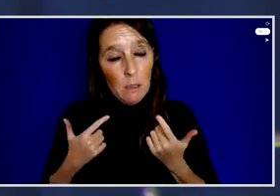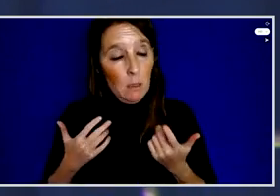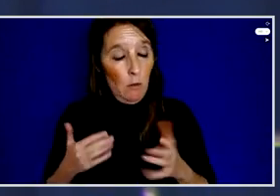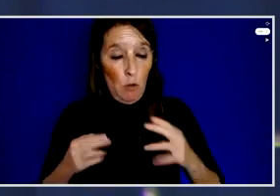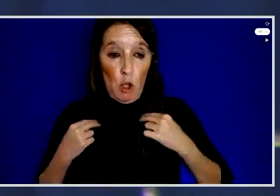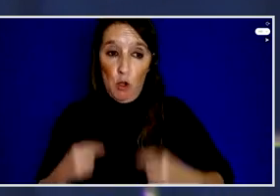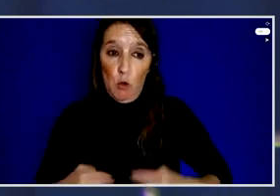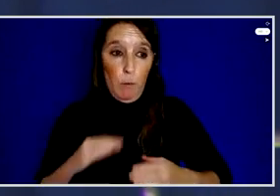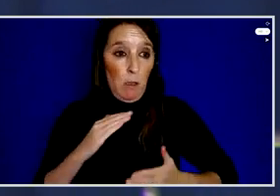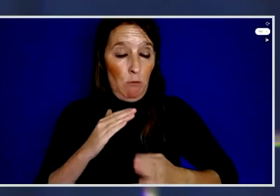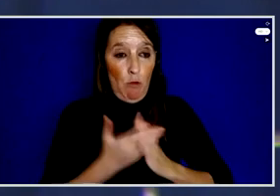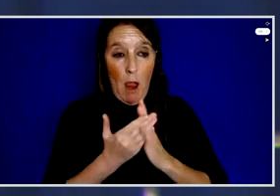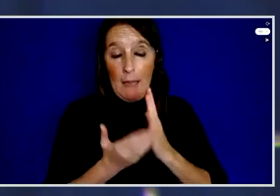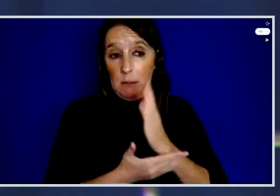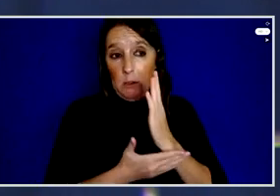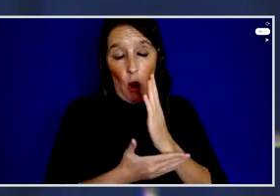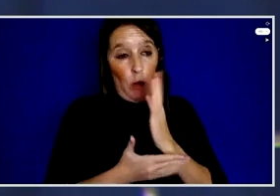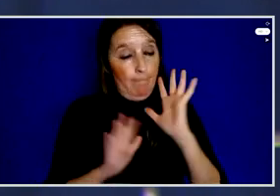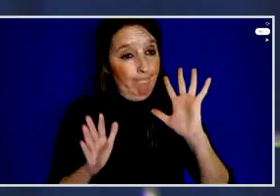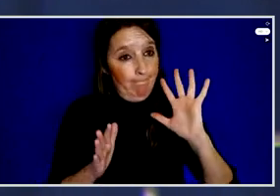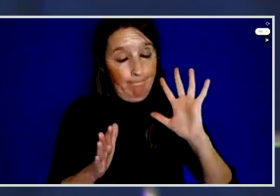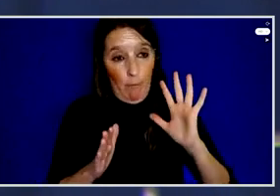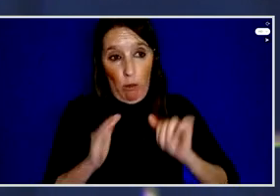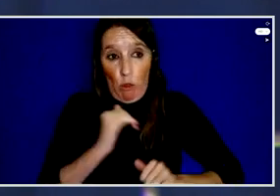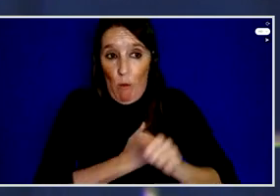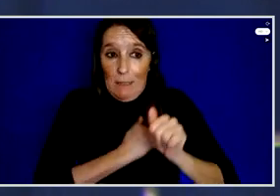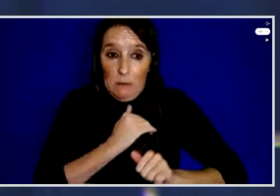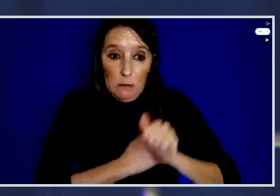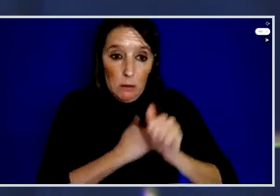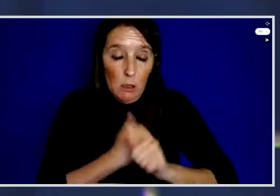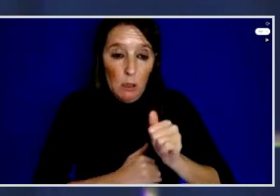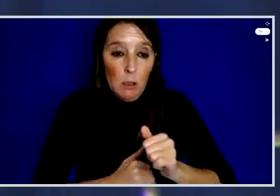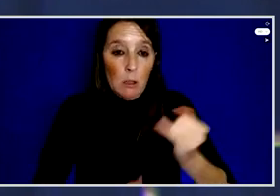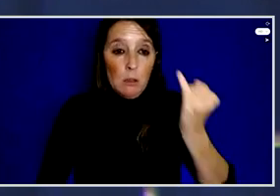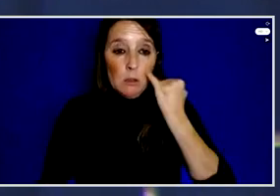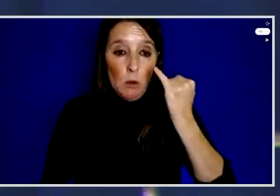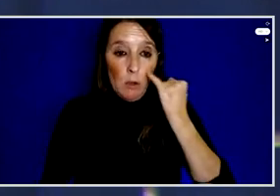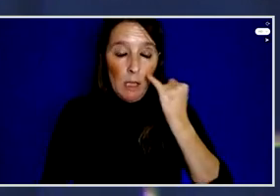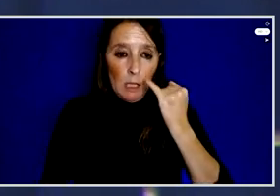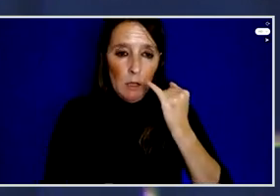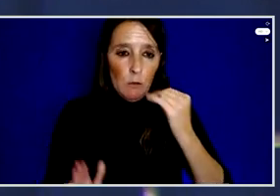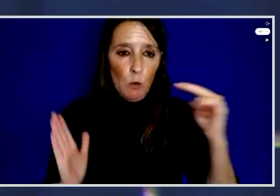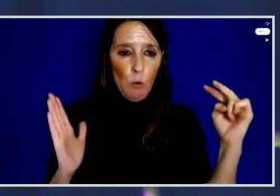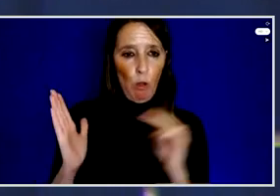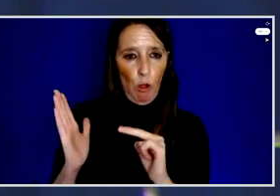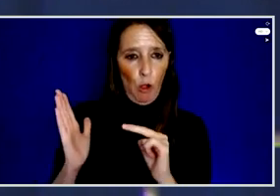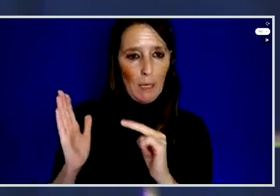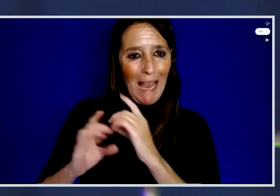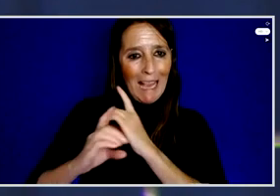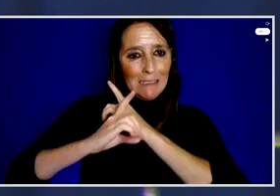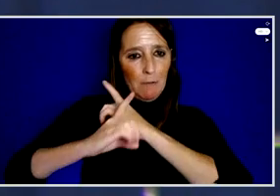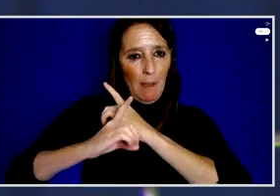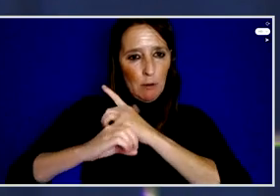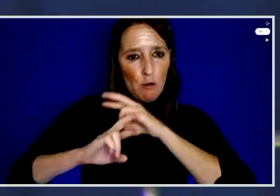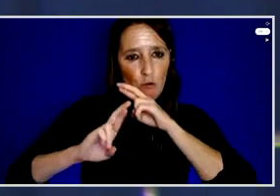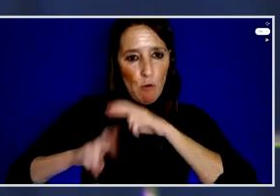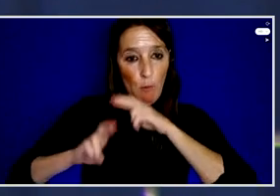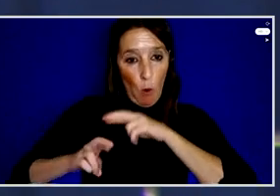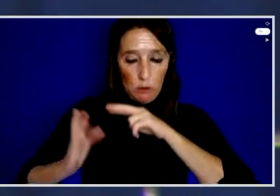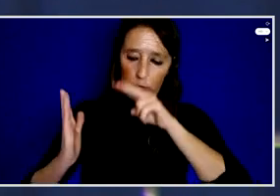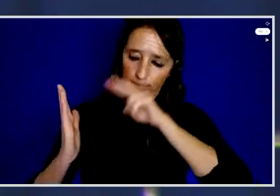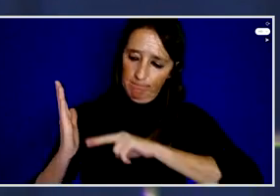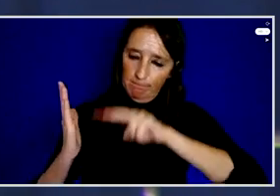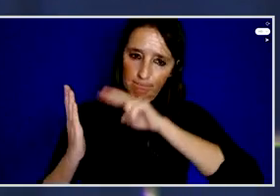has indicated. So even if you look at reports, human rights defenders' reports, those in accountability,